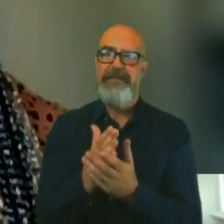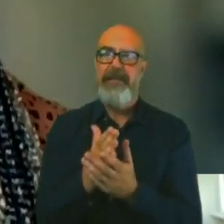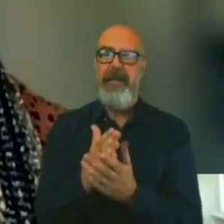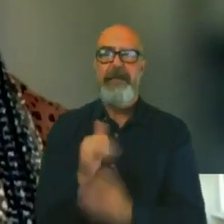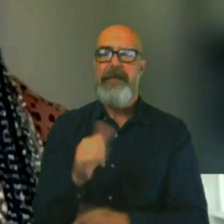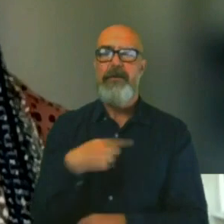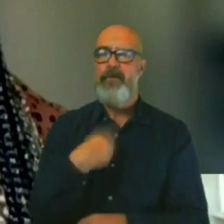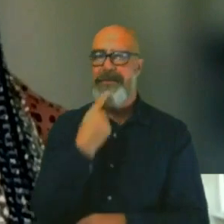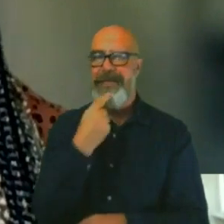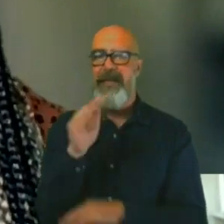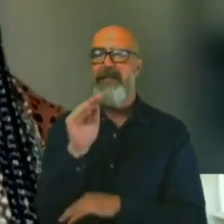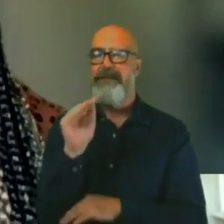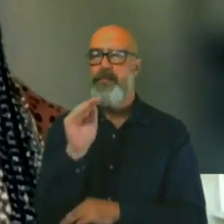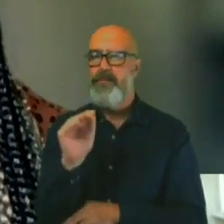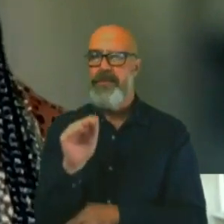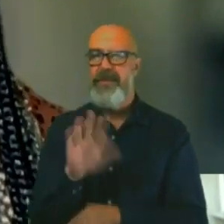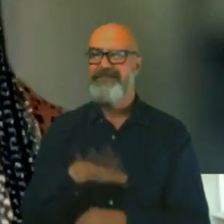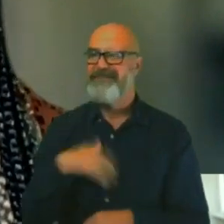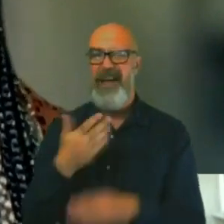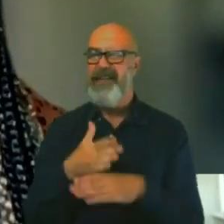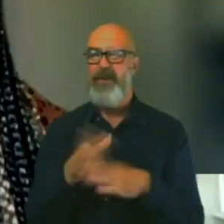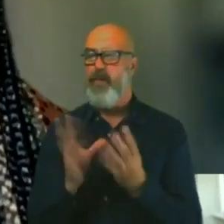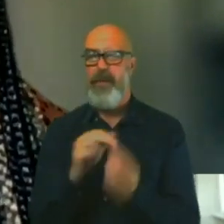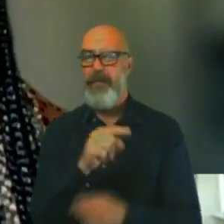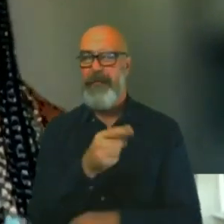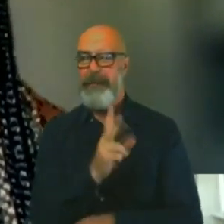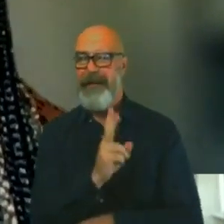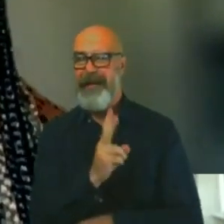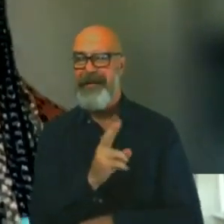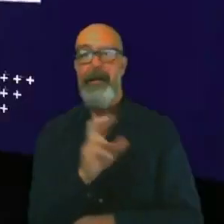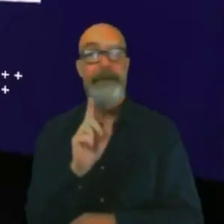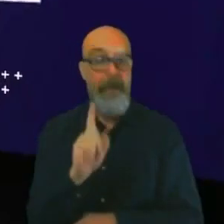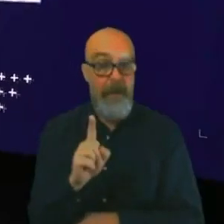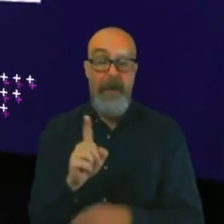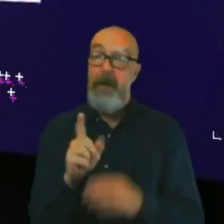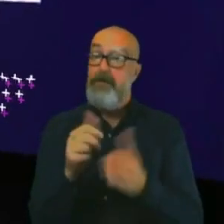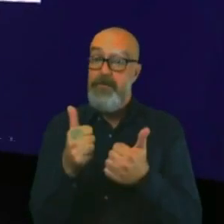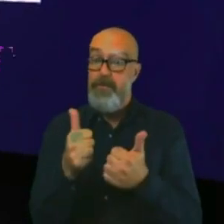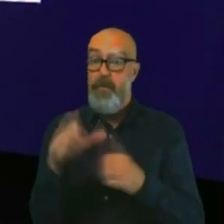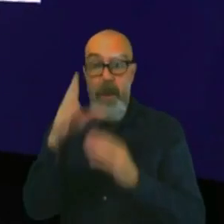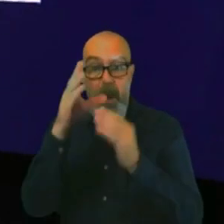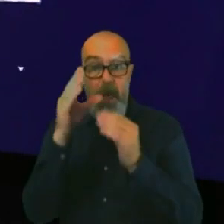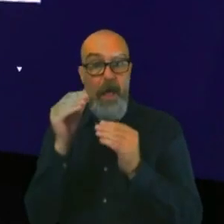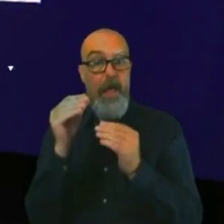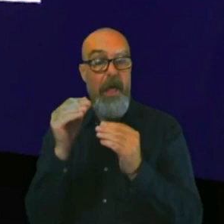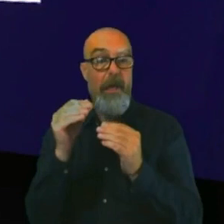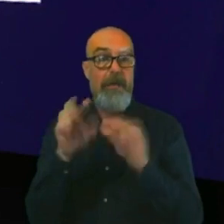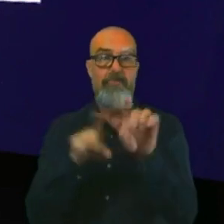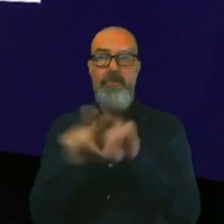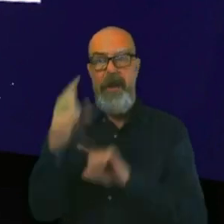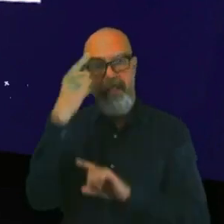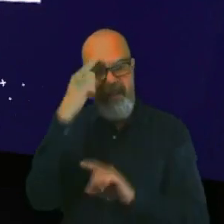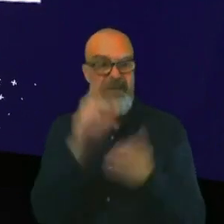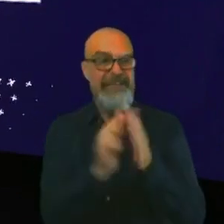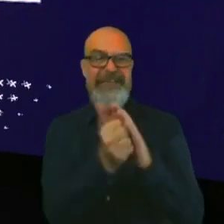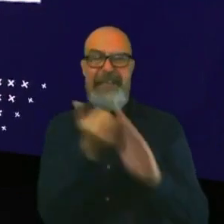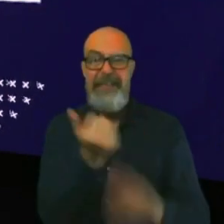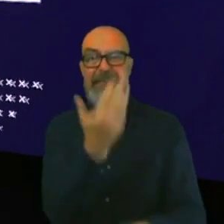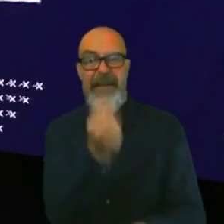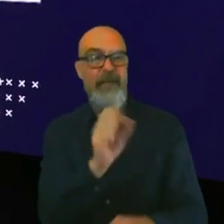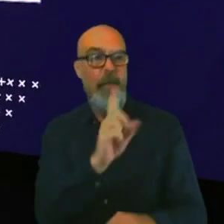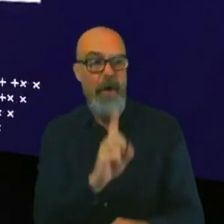It's also good to kind of be able to learn types of people and try and look for the good in them. And then maybe just don't work with them again if you can.